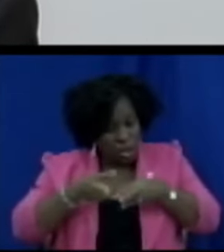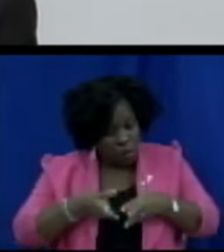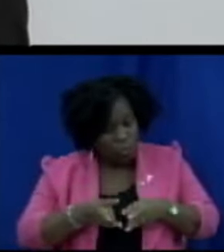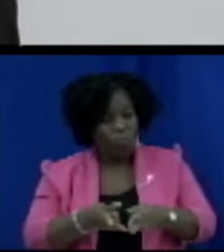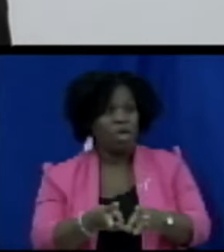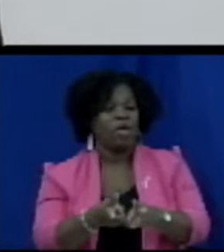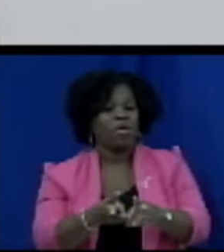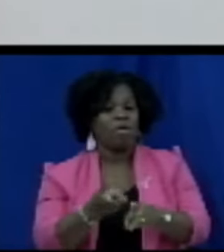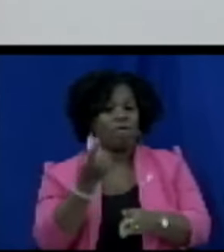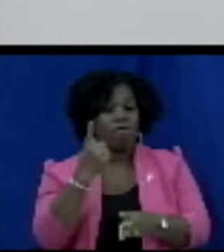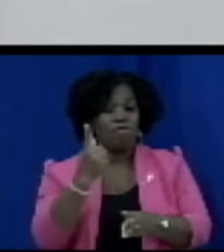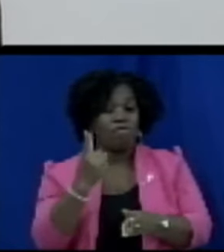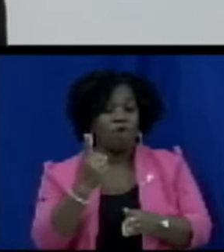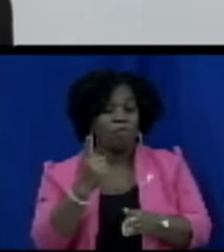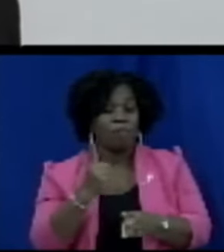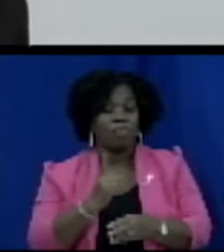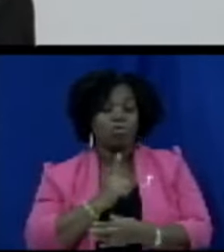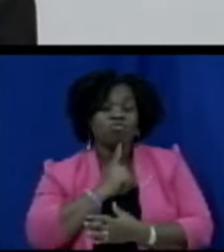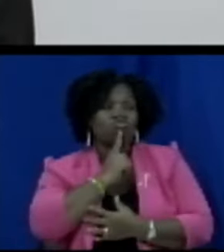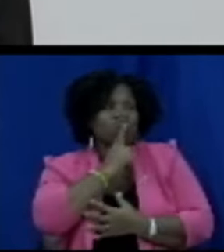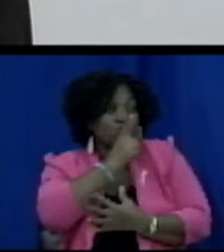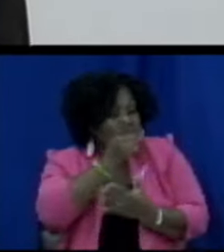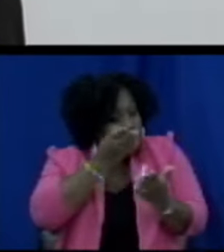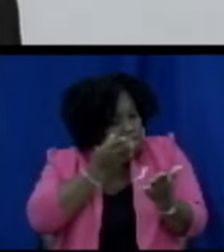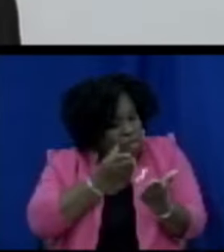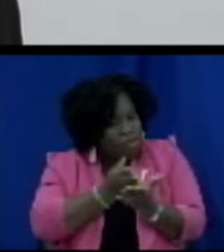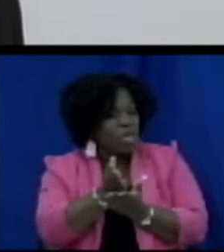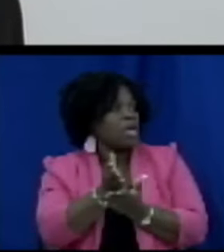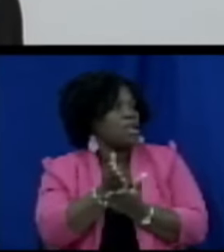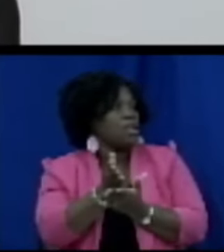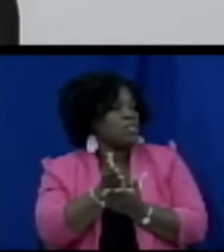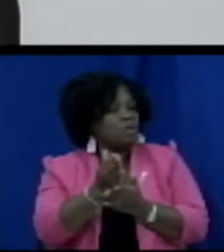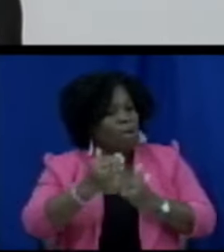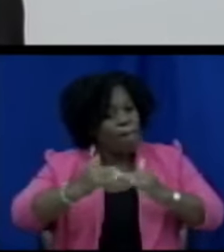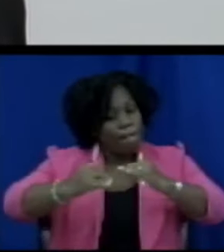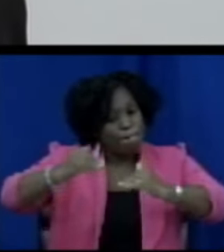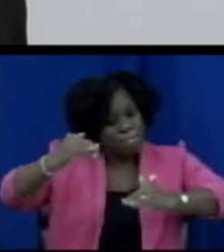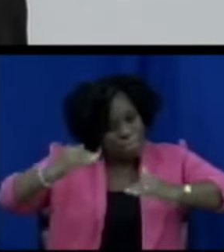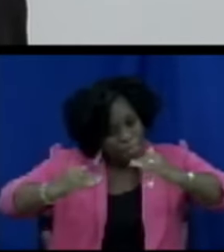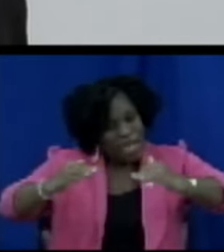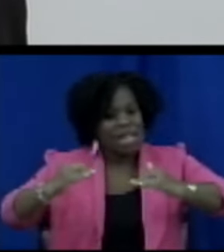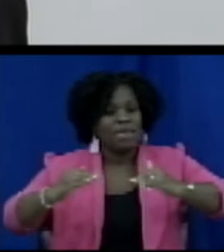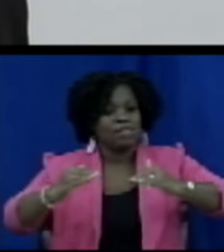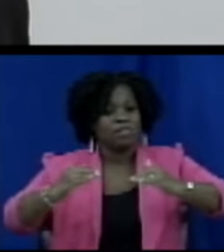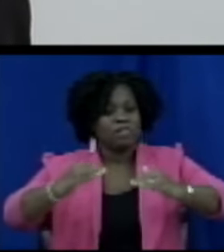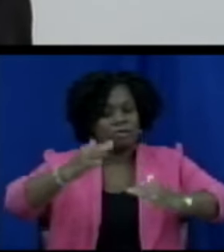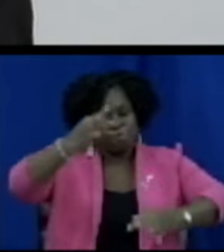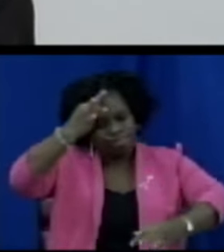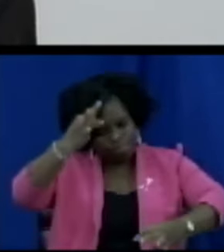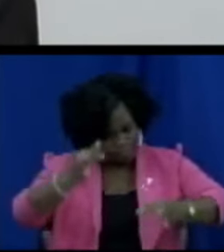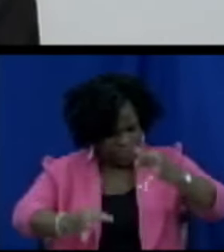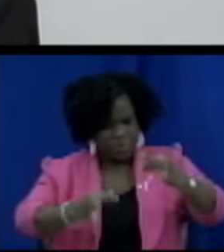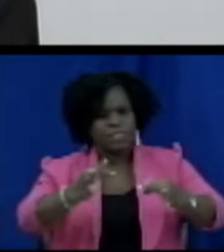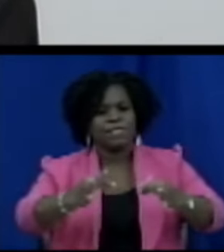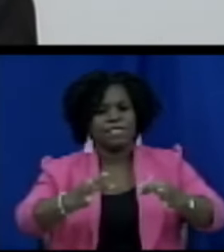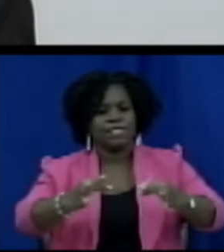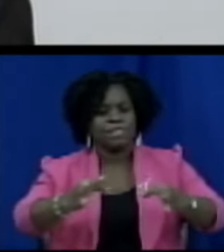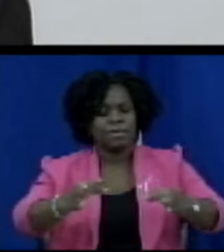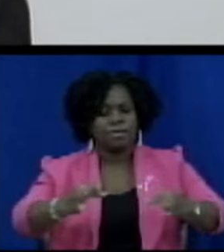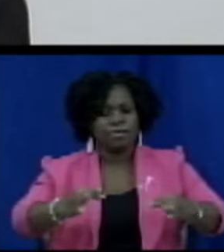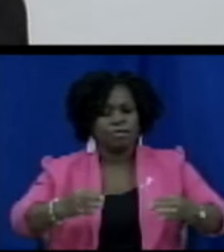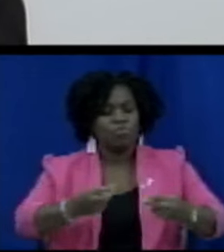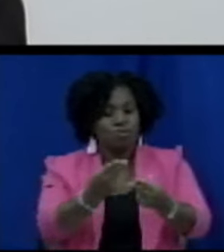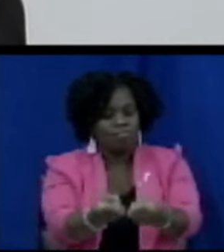for justice for all of these to be meted out and exercised and